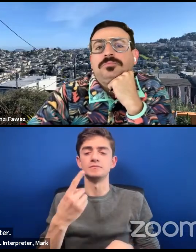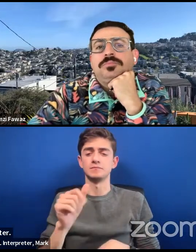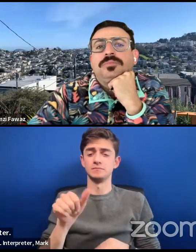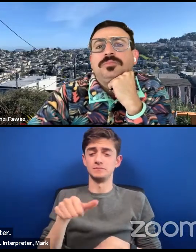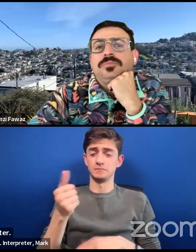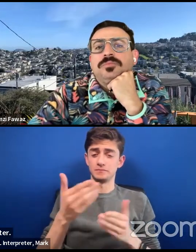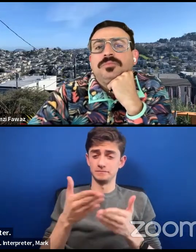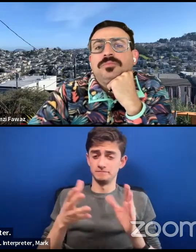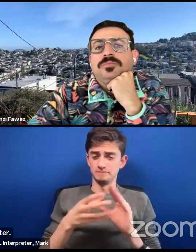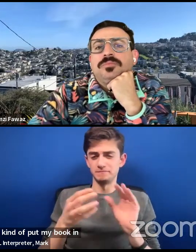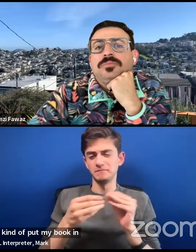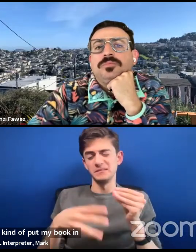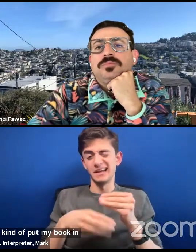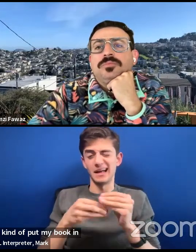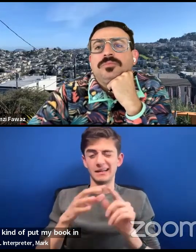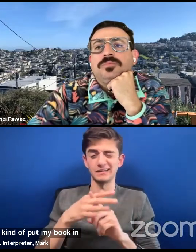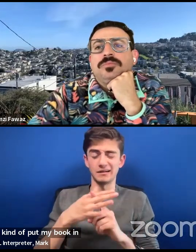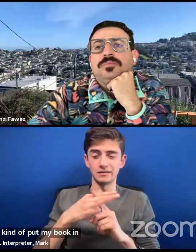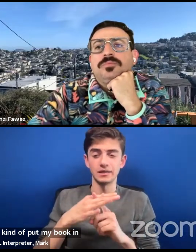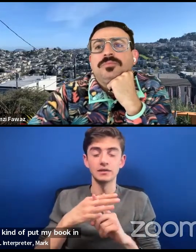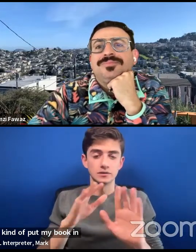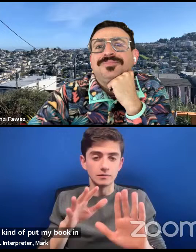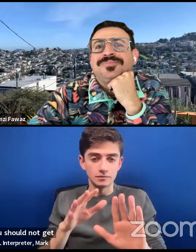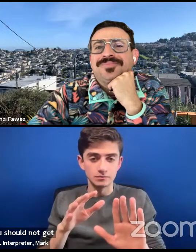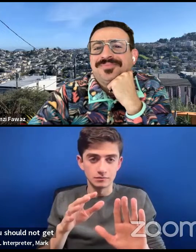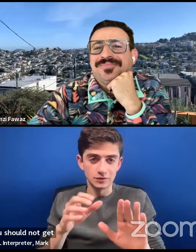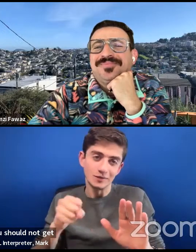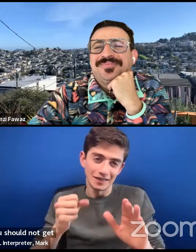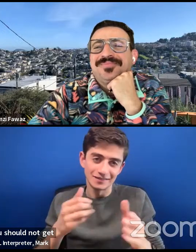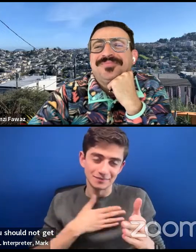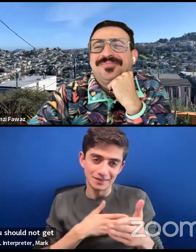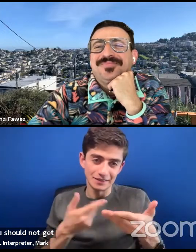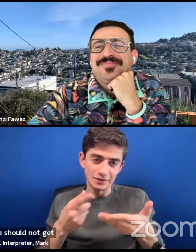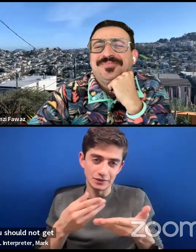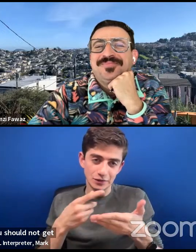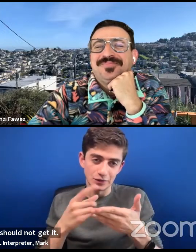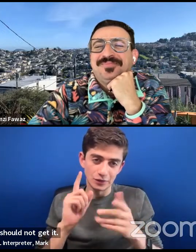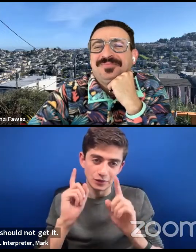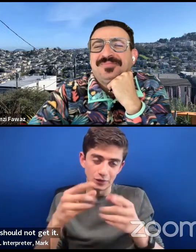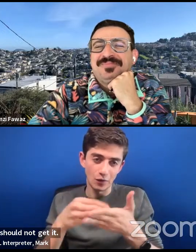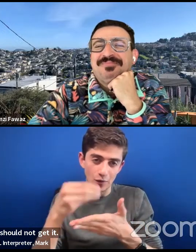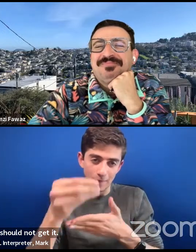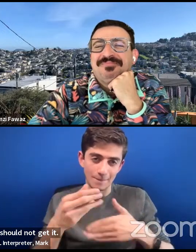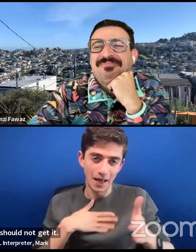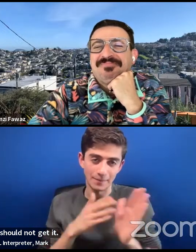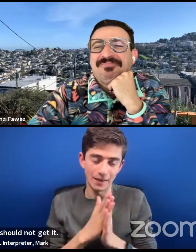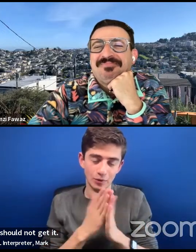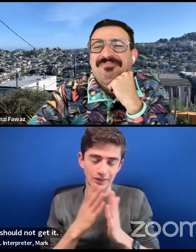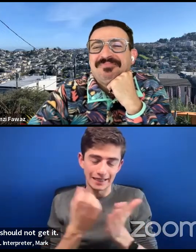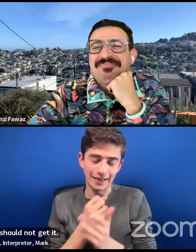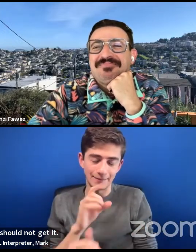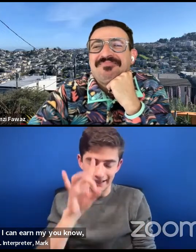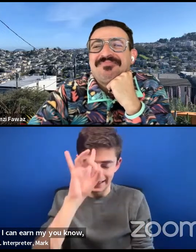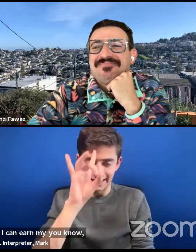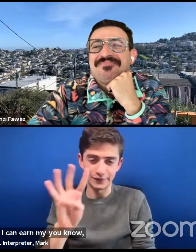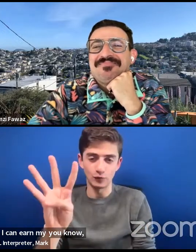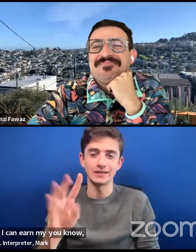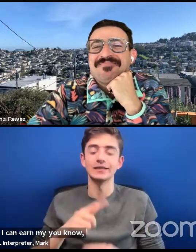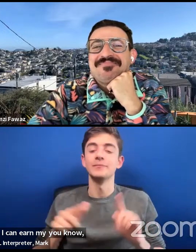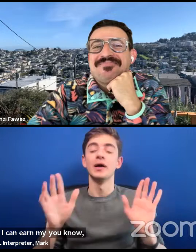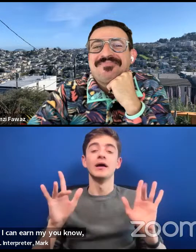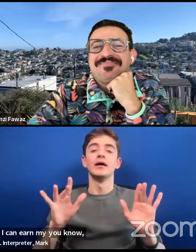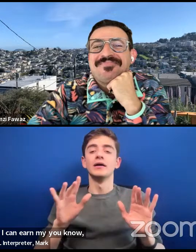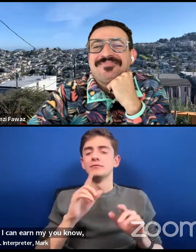like, not that you shouldn't all get it, you should all go off and buy it so I can earn my, you know, 84 cents. But you can also, I'm sure, find it online